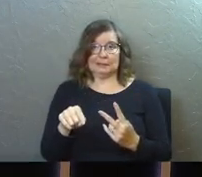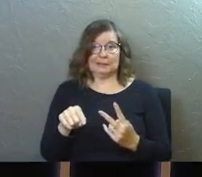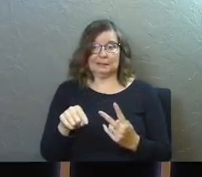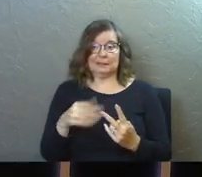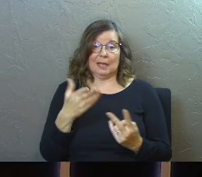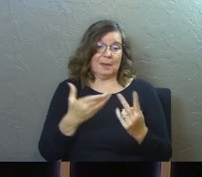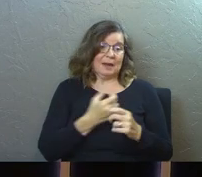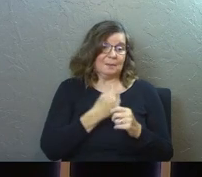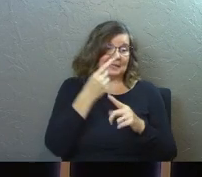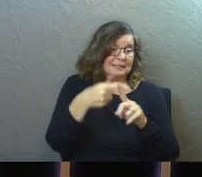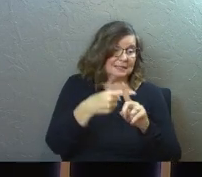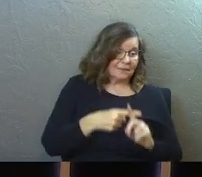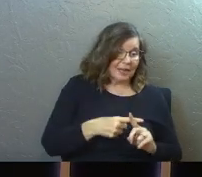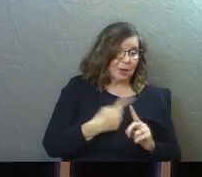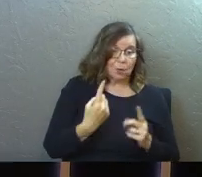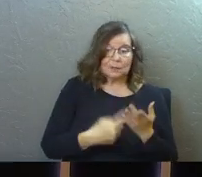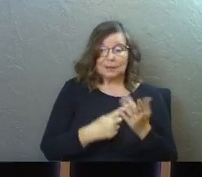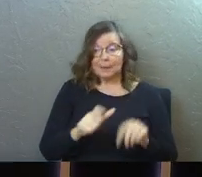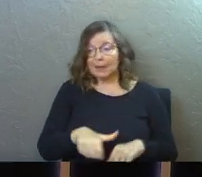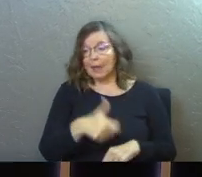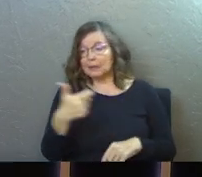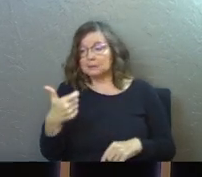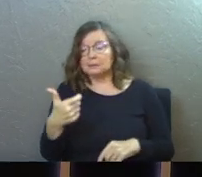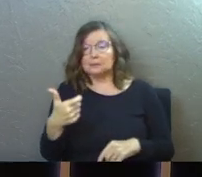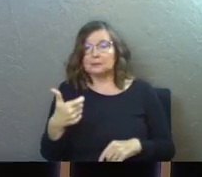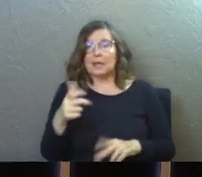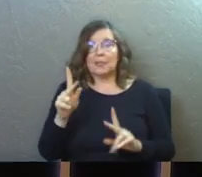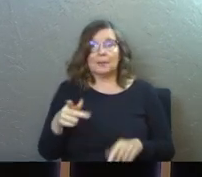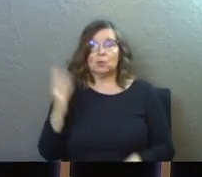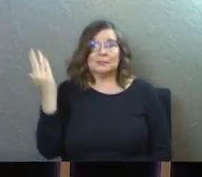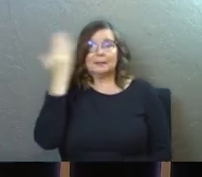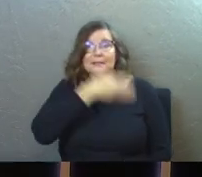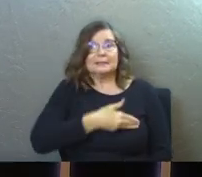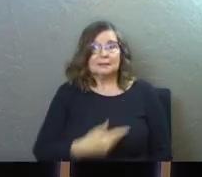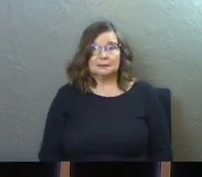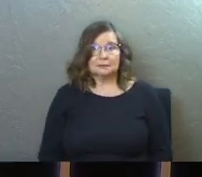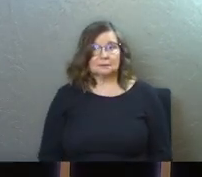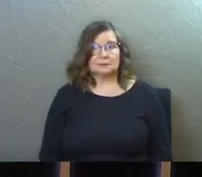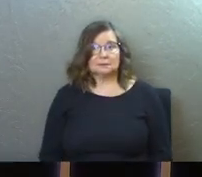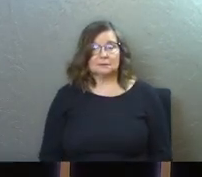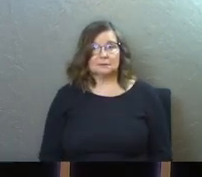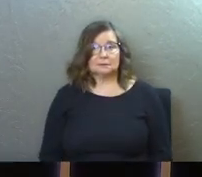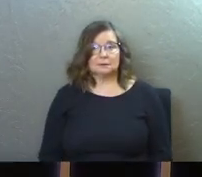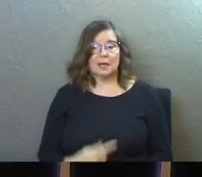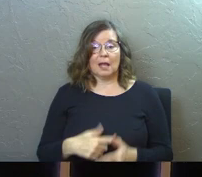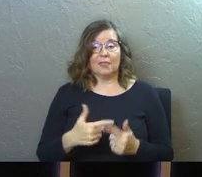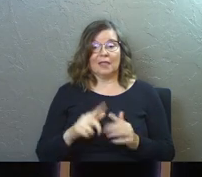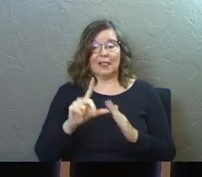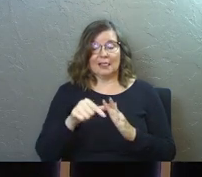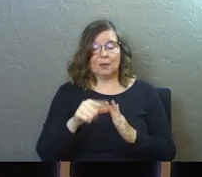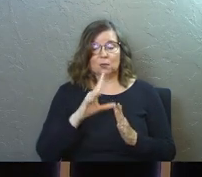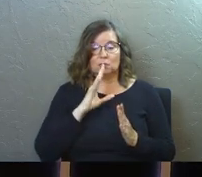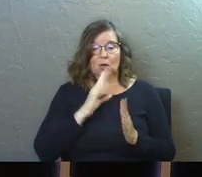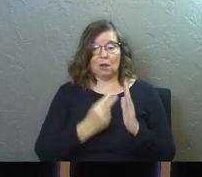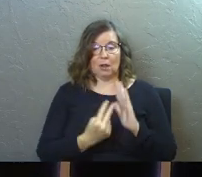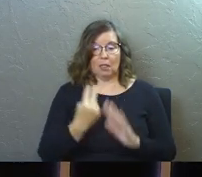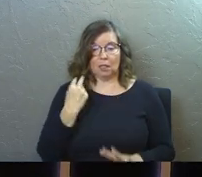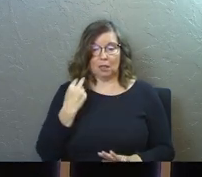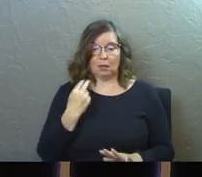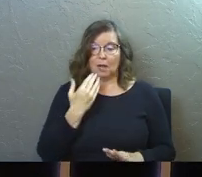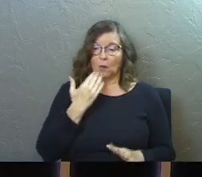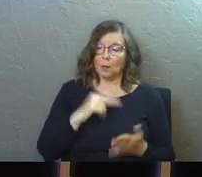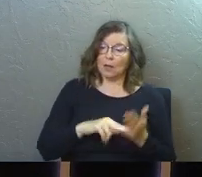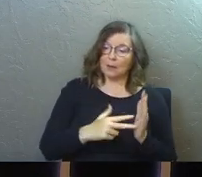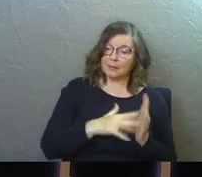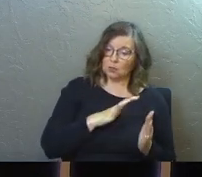salvation. It might've been something entirely different. And the person missed it. And then when they were talking to another Christian, well-meaning